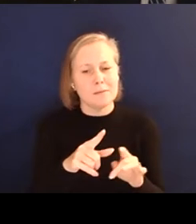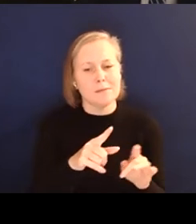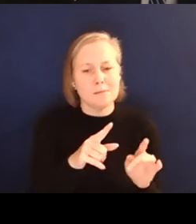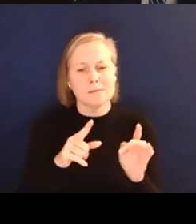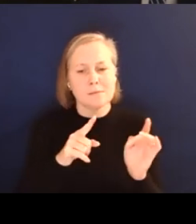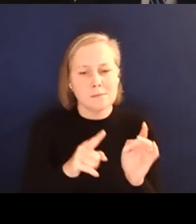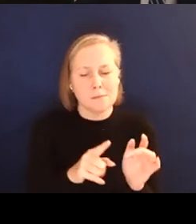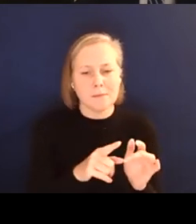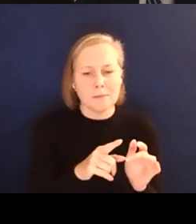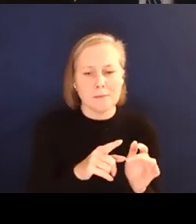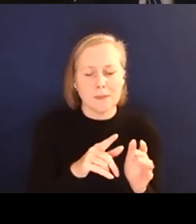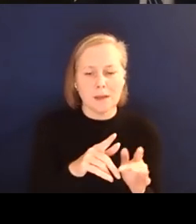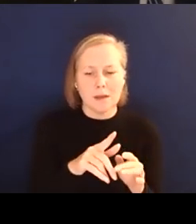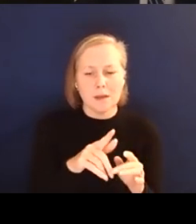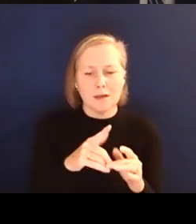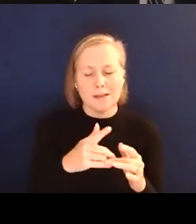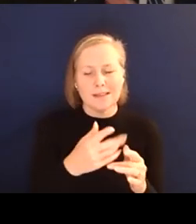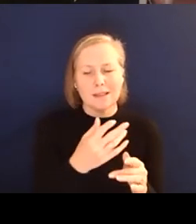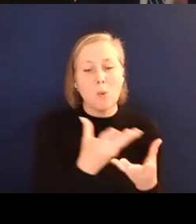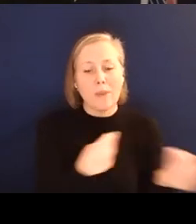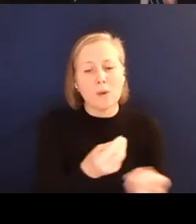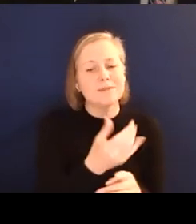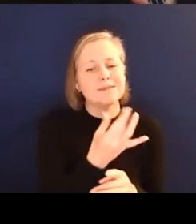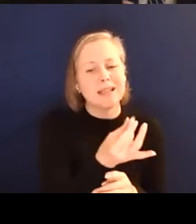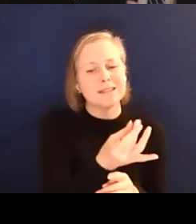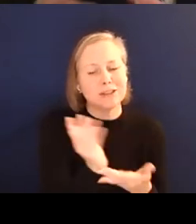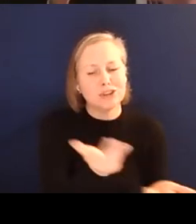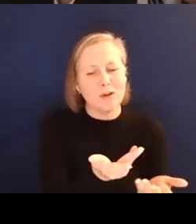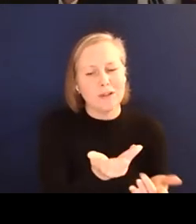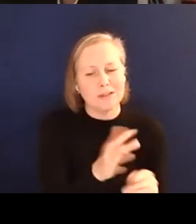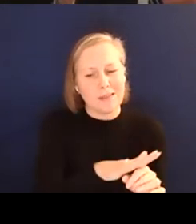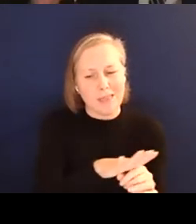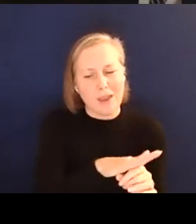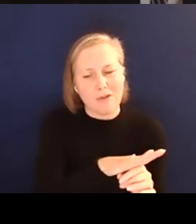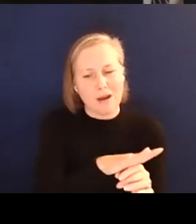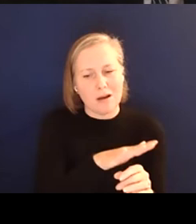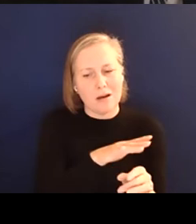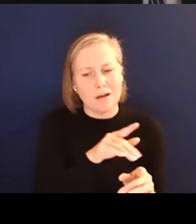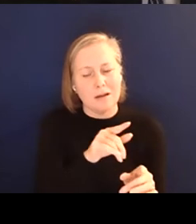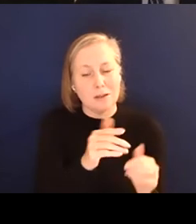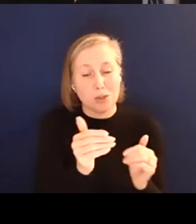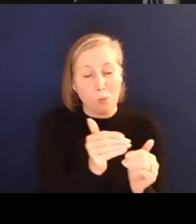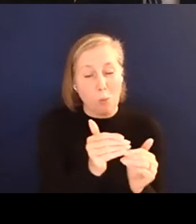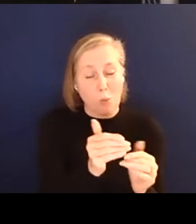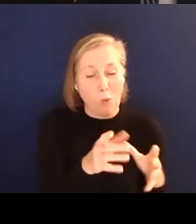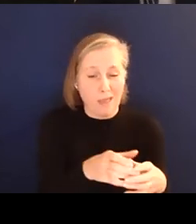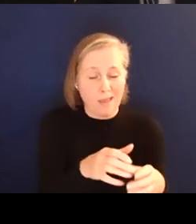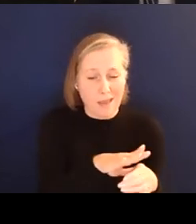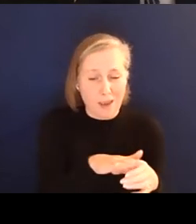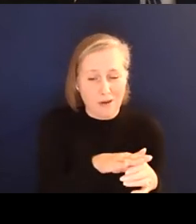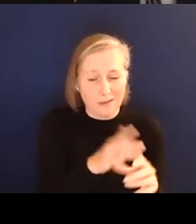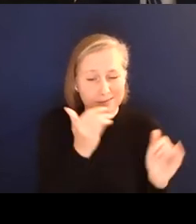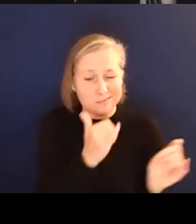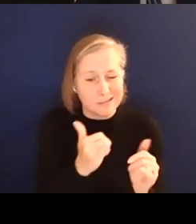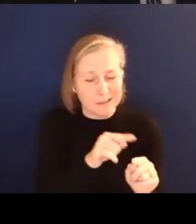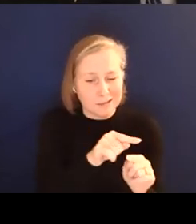taxi service within that area. It's within a certain small area, but it's a